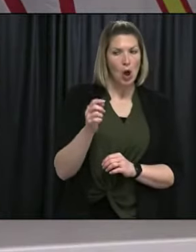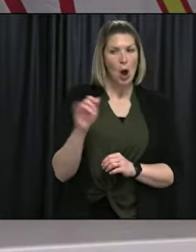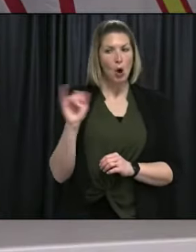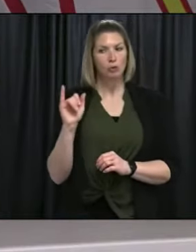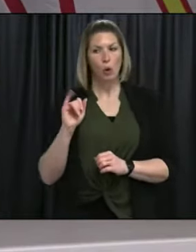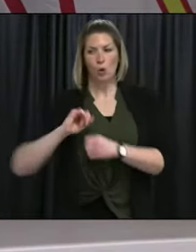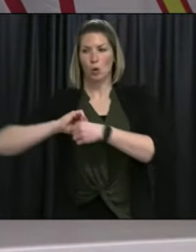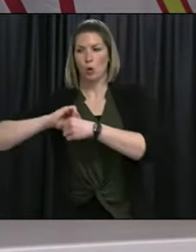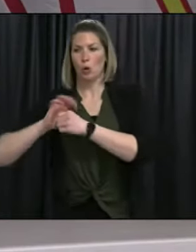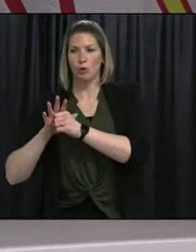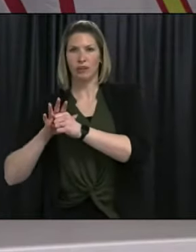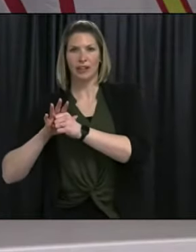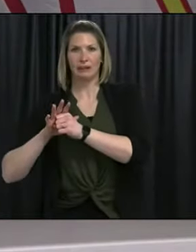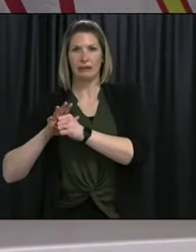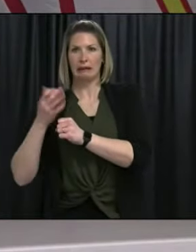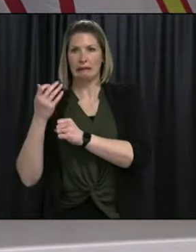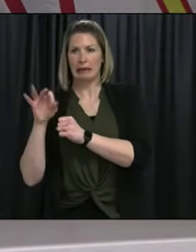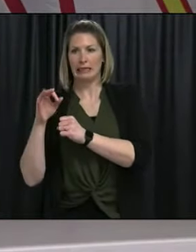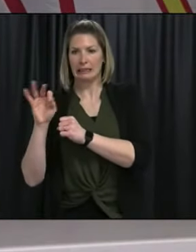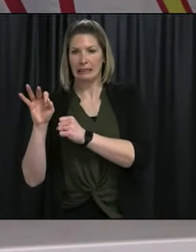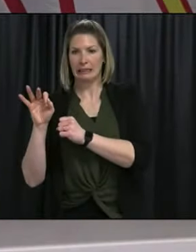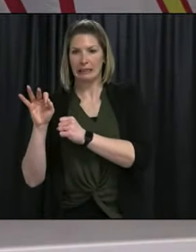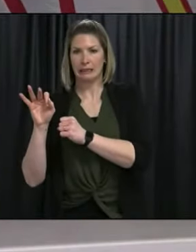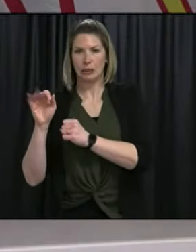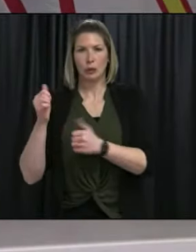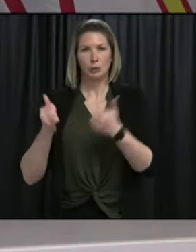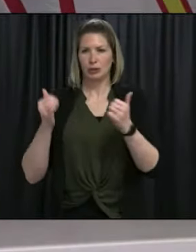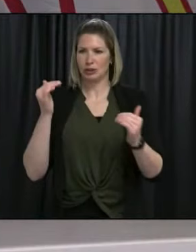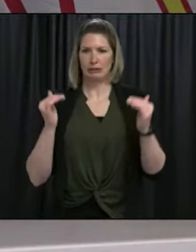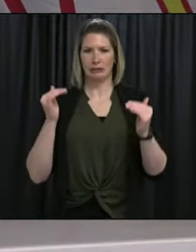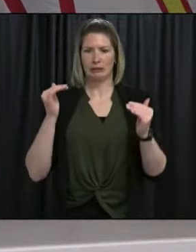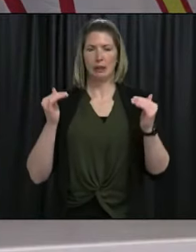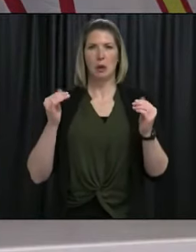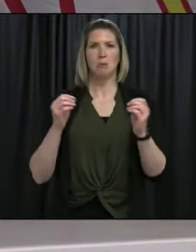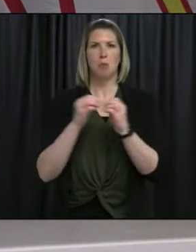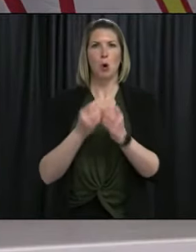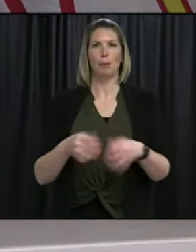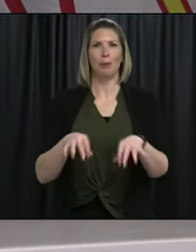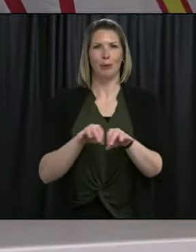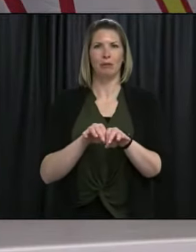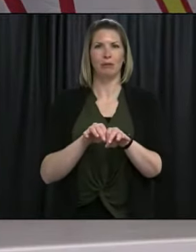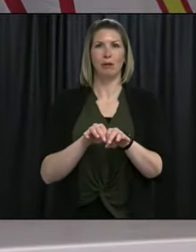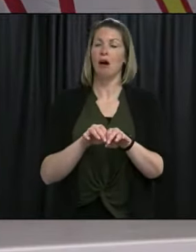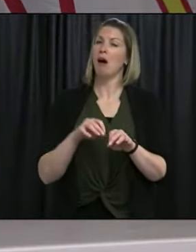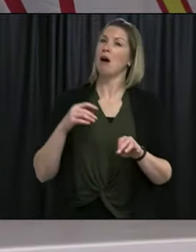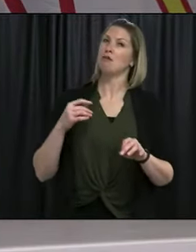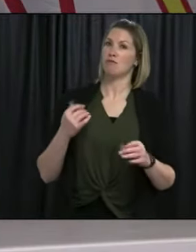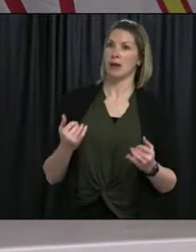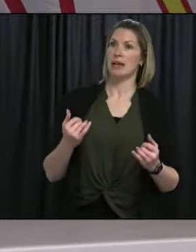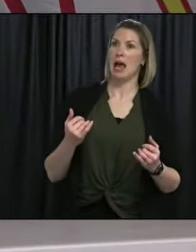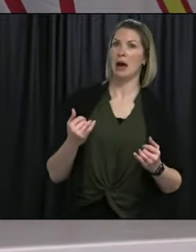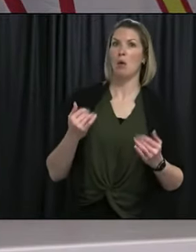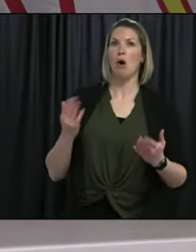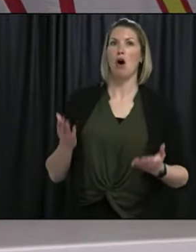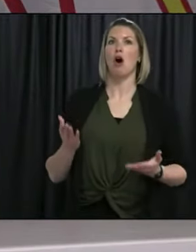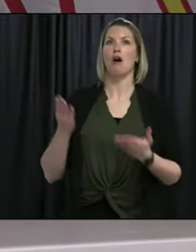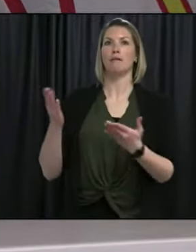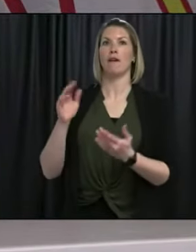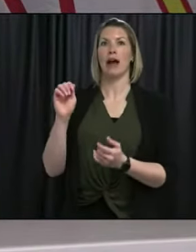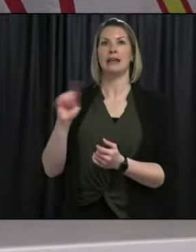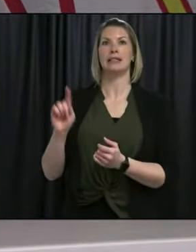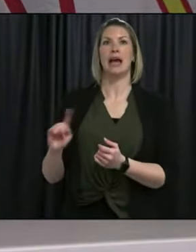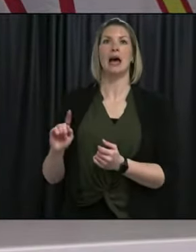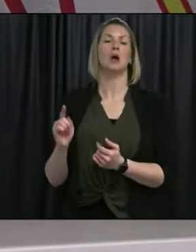And so that's a balance and a risk. And we offer the AstraZeneca right now in the way that we feel